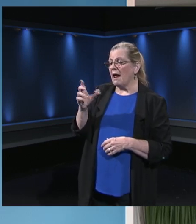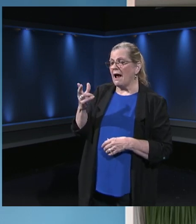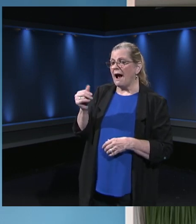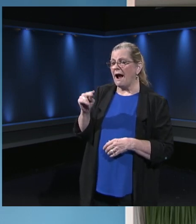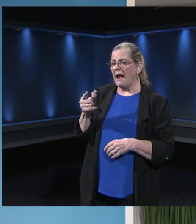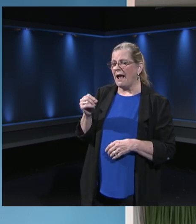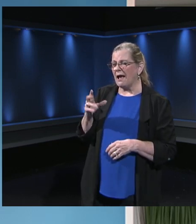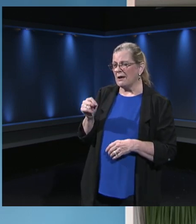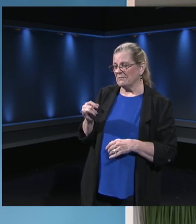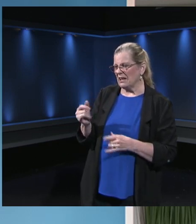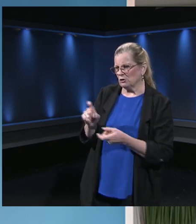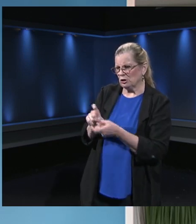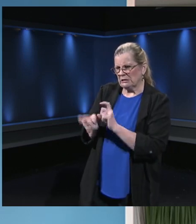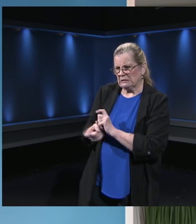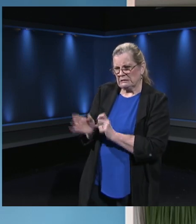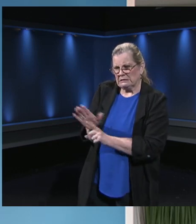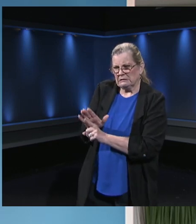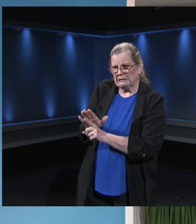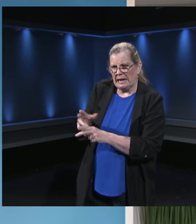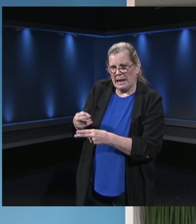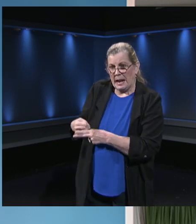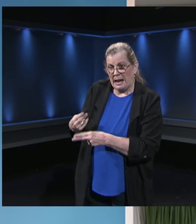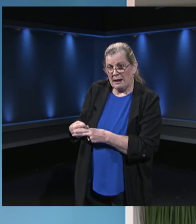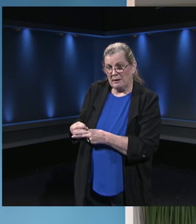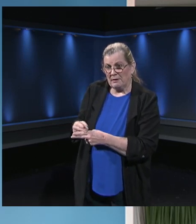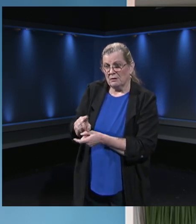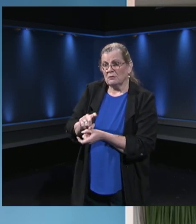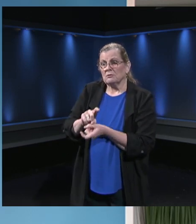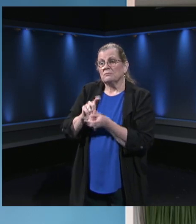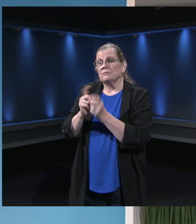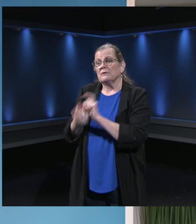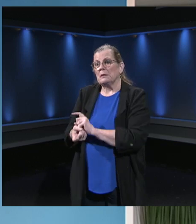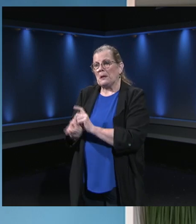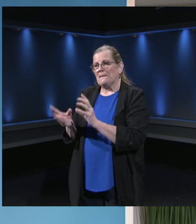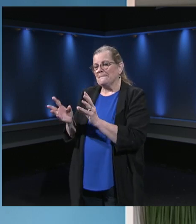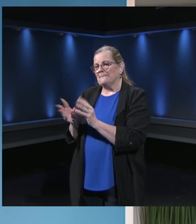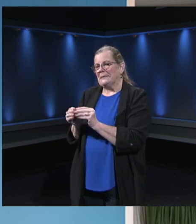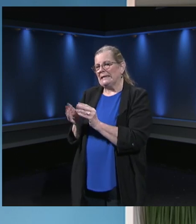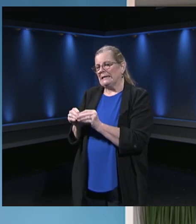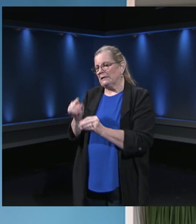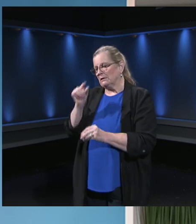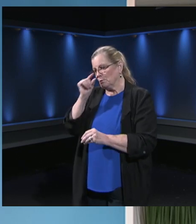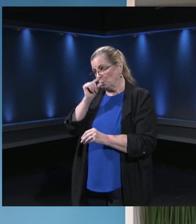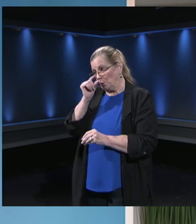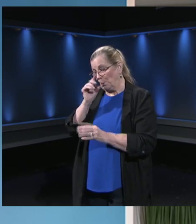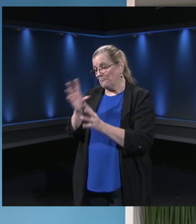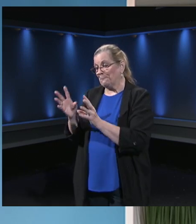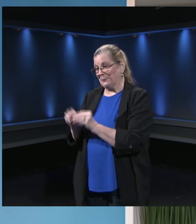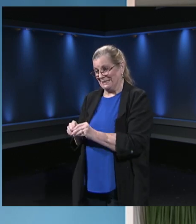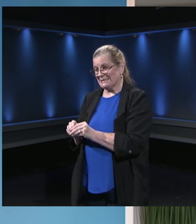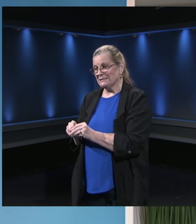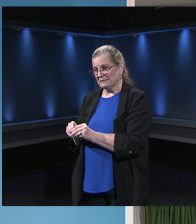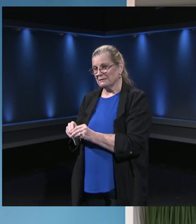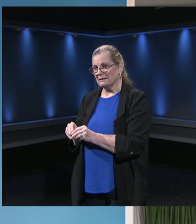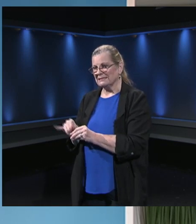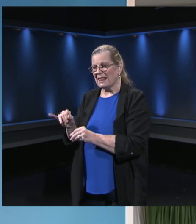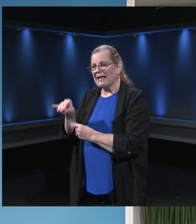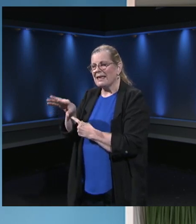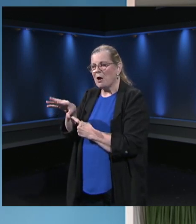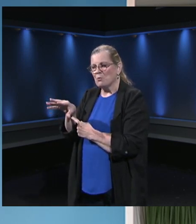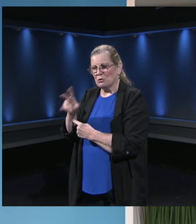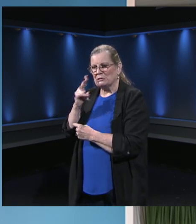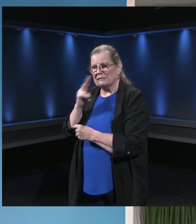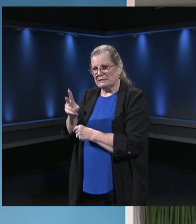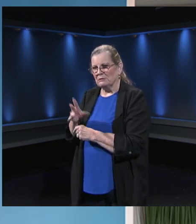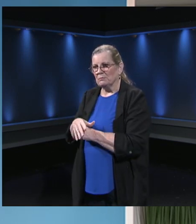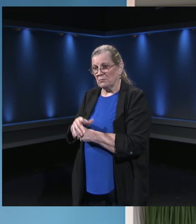so Google Hangouts sort of evolved to become Google Meets. And so the tool that many teachers will be